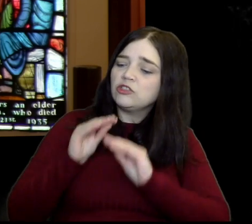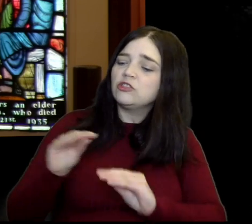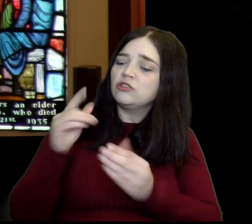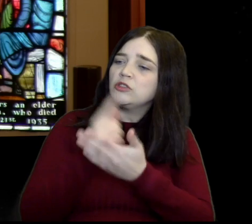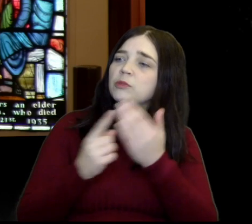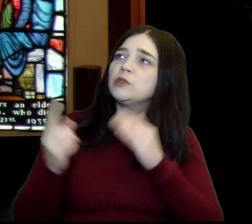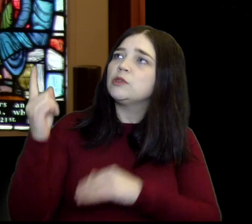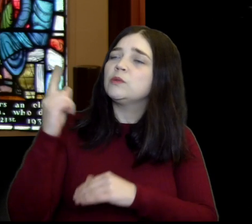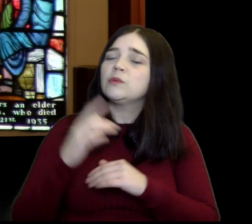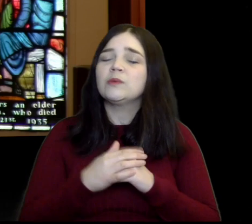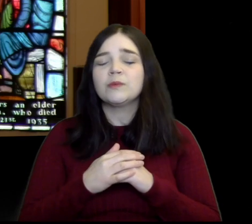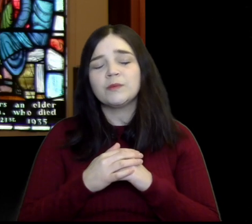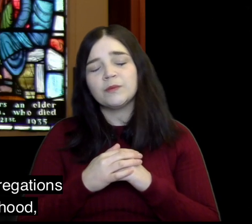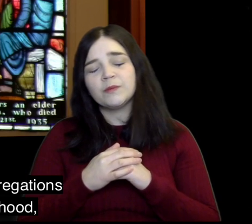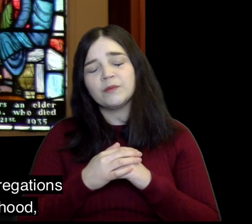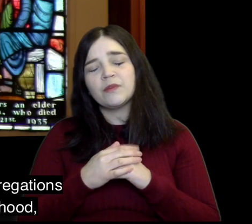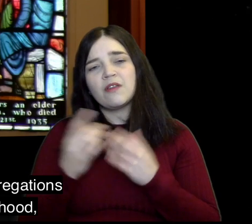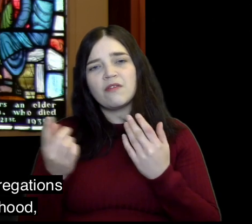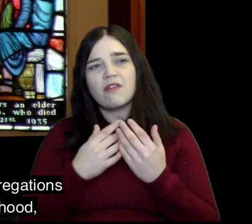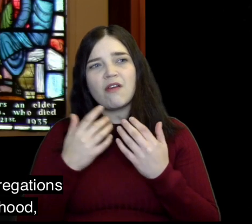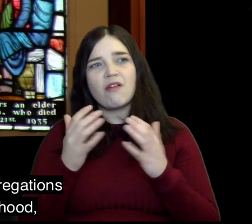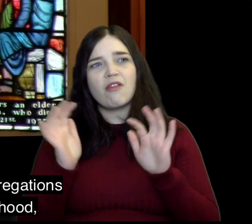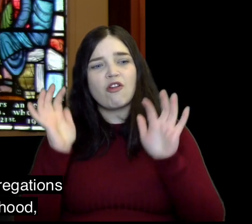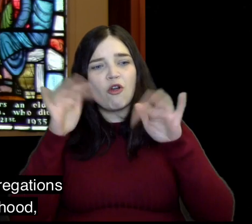promised to raise and teach of you